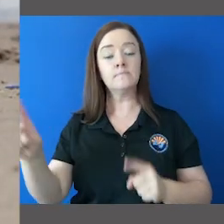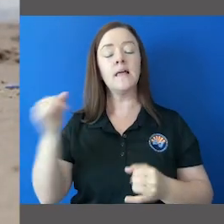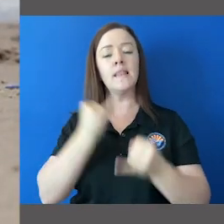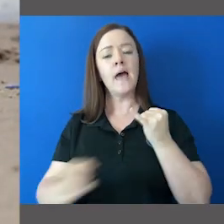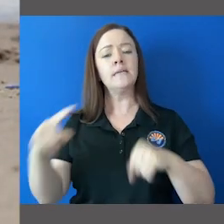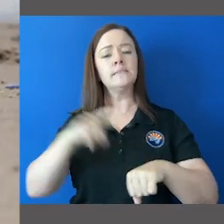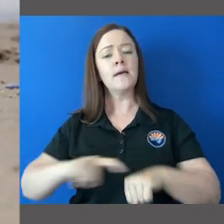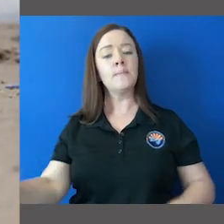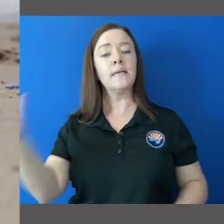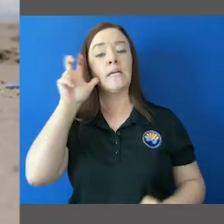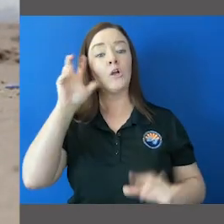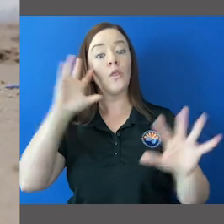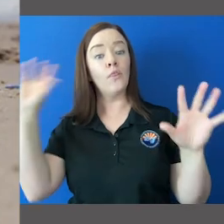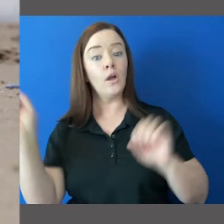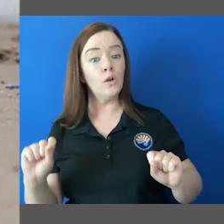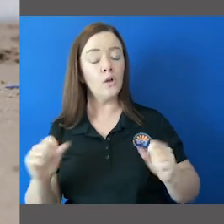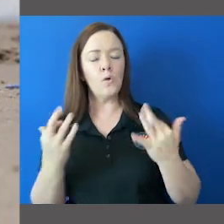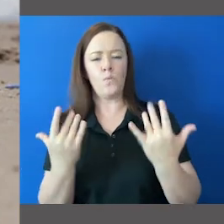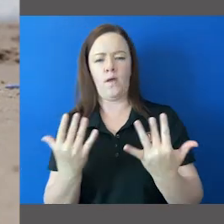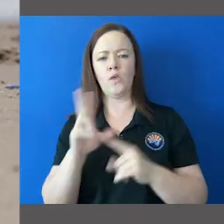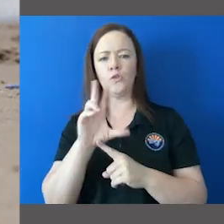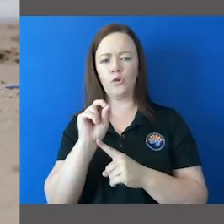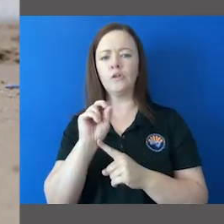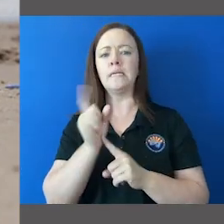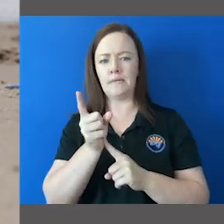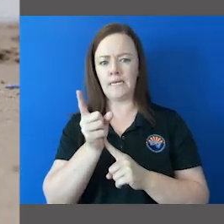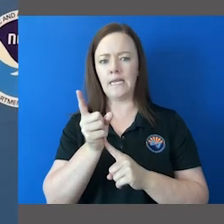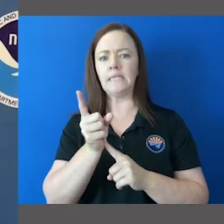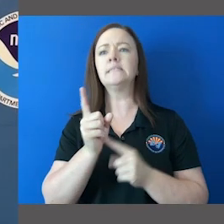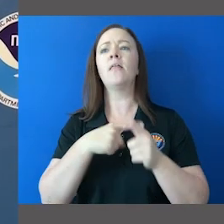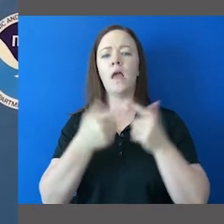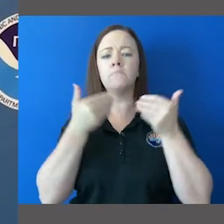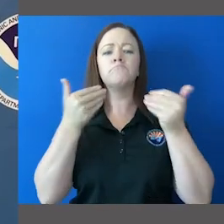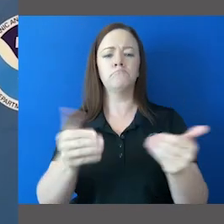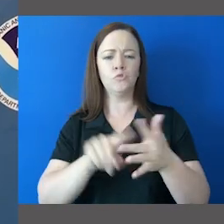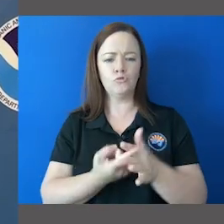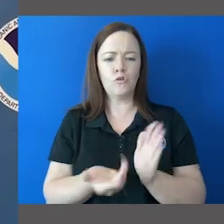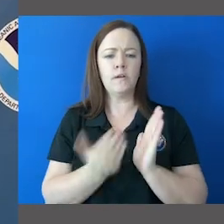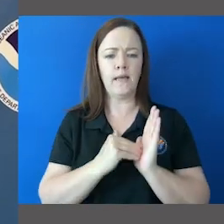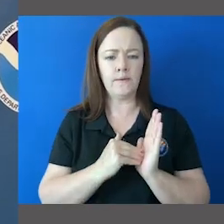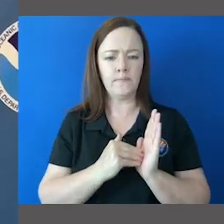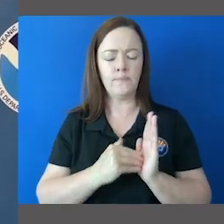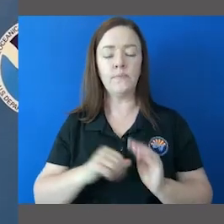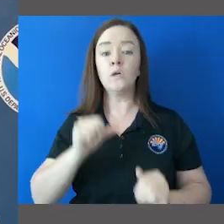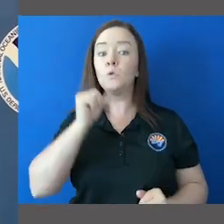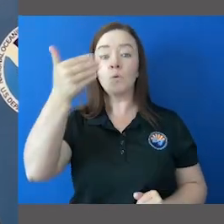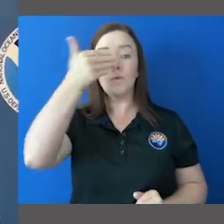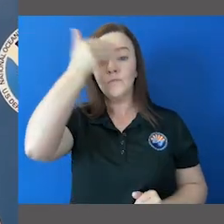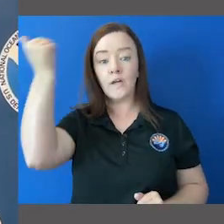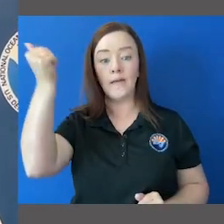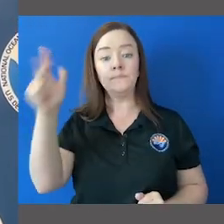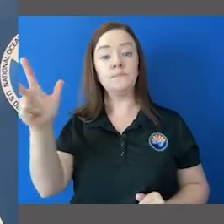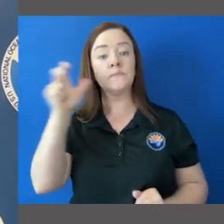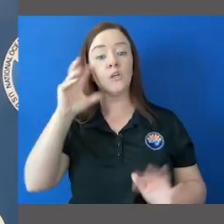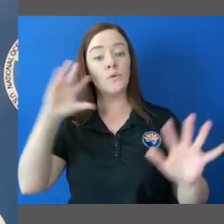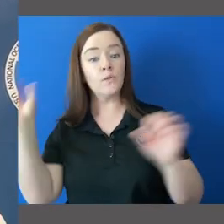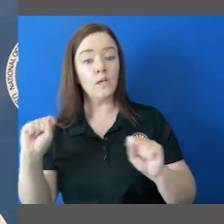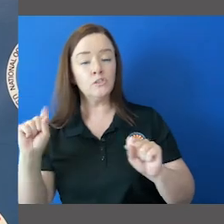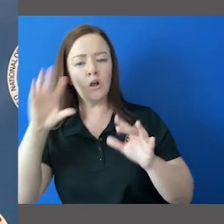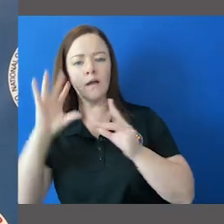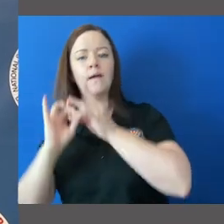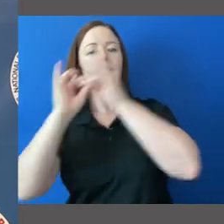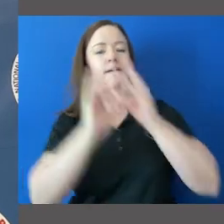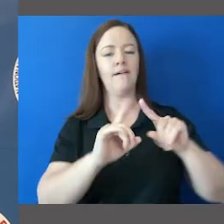after the last rumble of thunder before resuming your activities so don't forget the obvious when you hear thunder